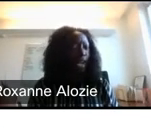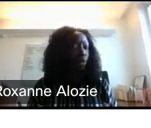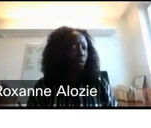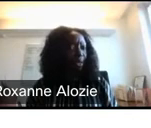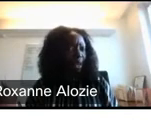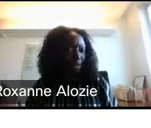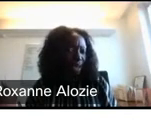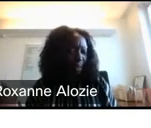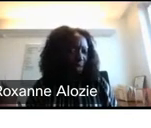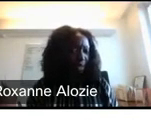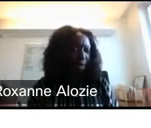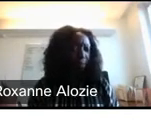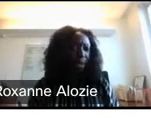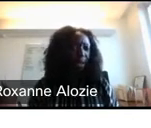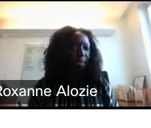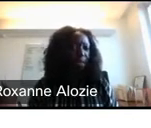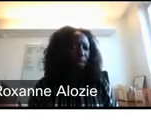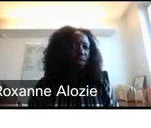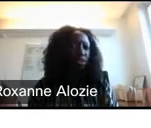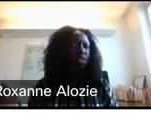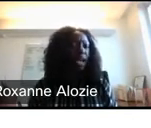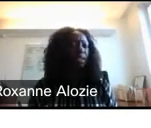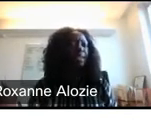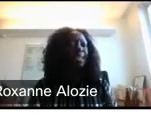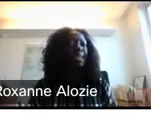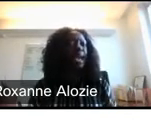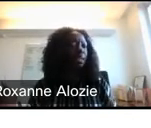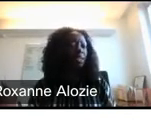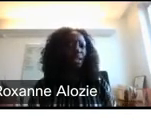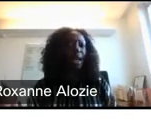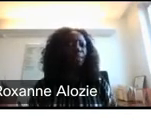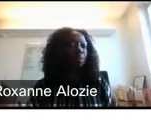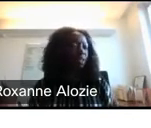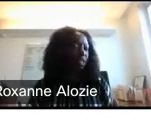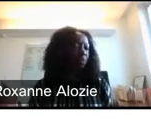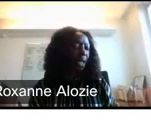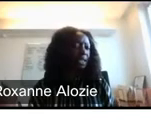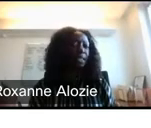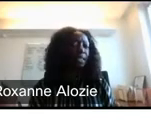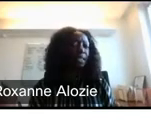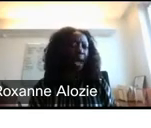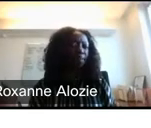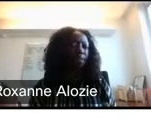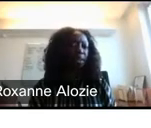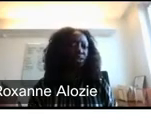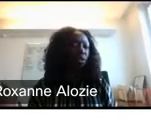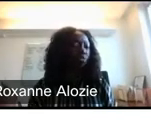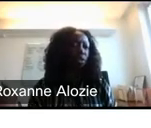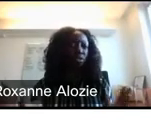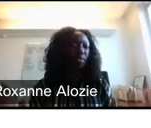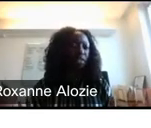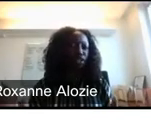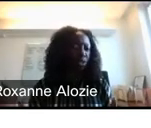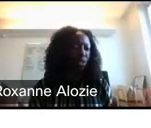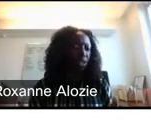I think I won't spend a lot of time here, but I think these are just kind of the key elements that every business plan needs to have. So